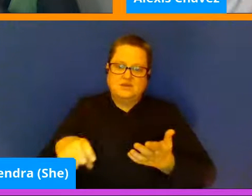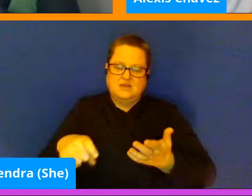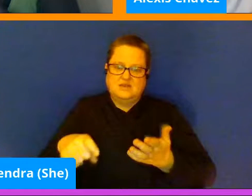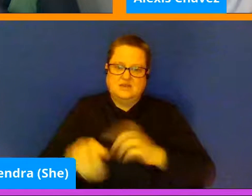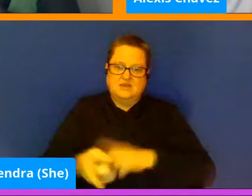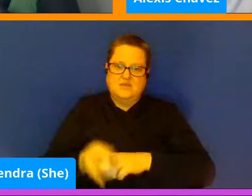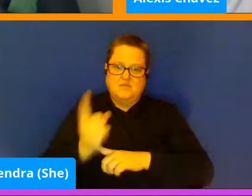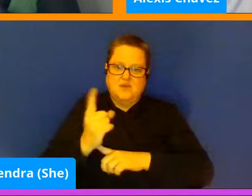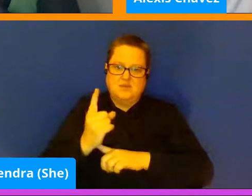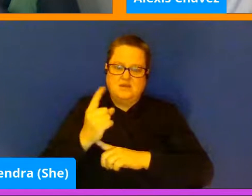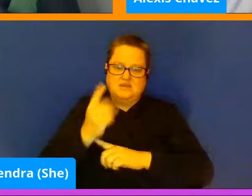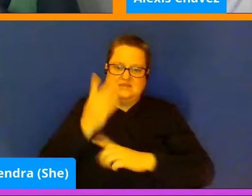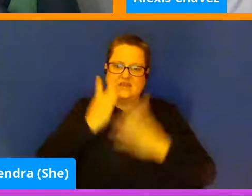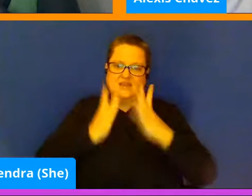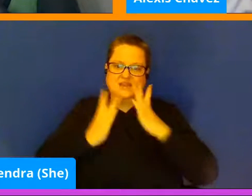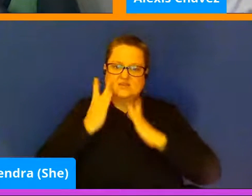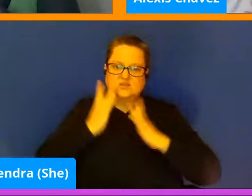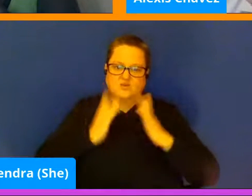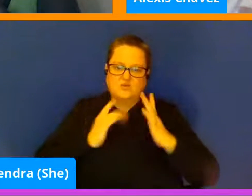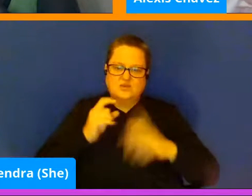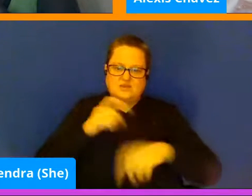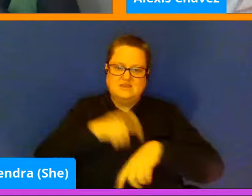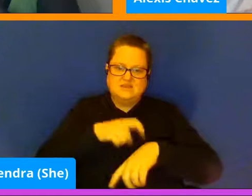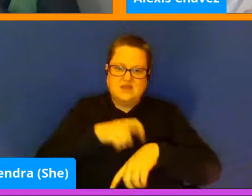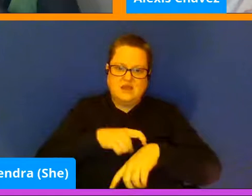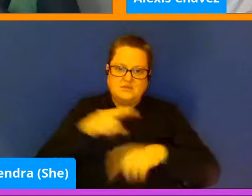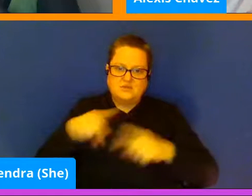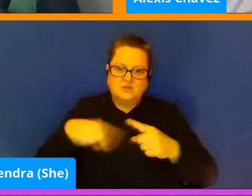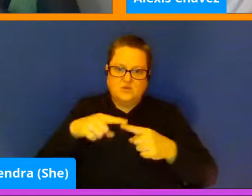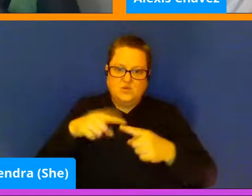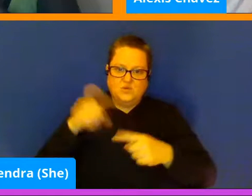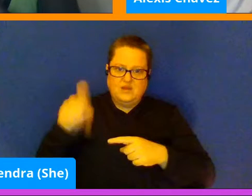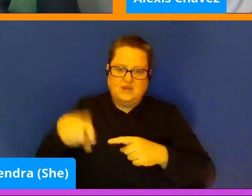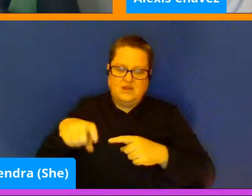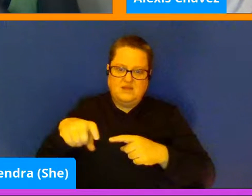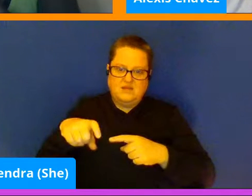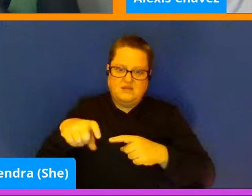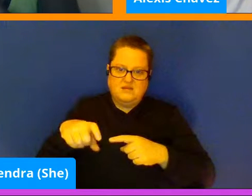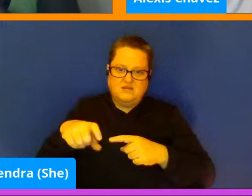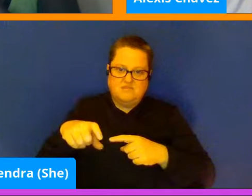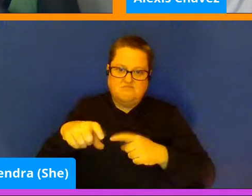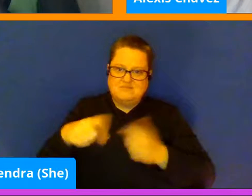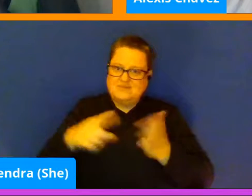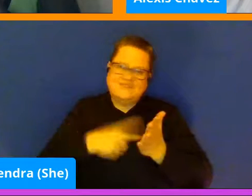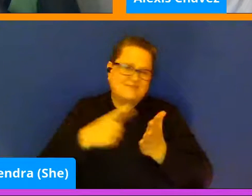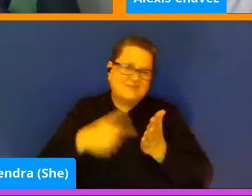through these times when we need it, sometimes those actually don't work that well for us in the long term.